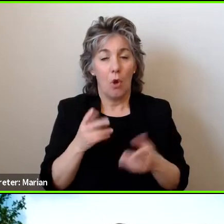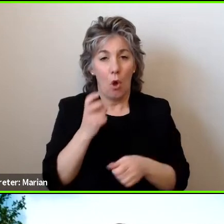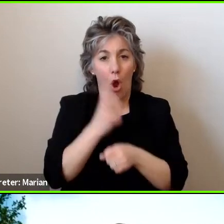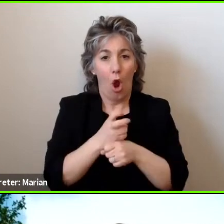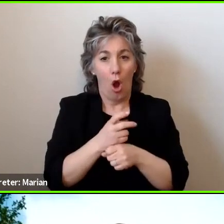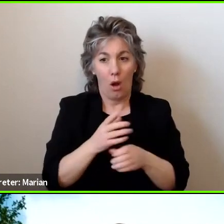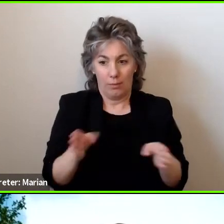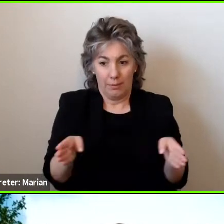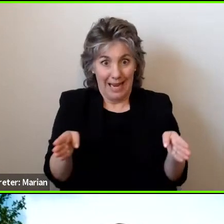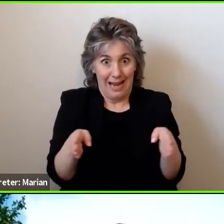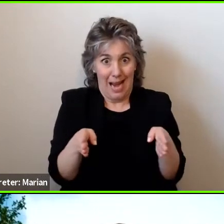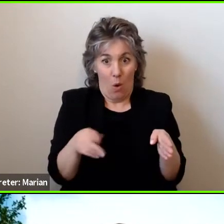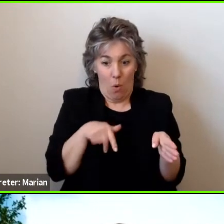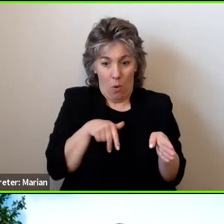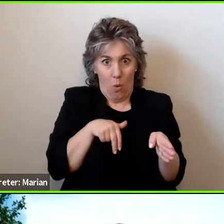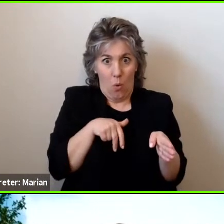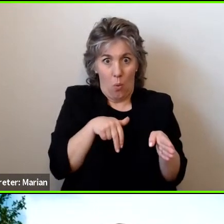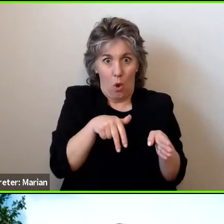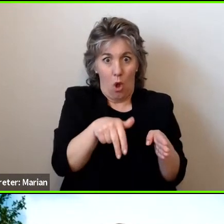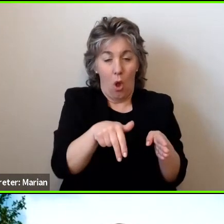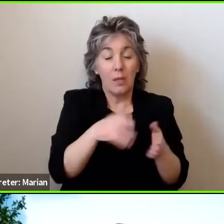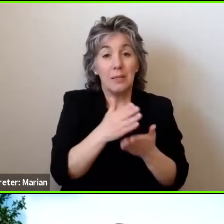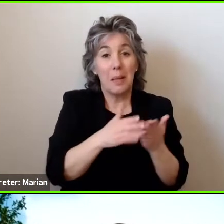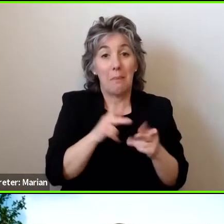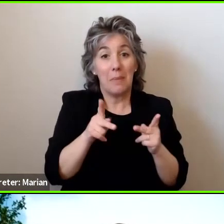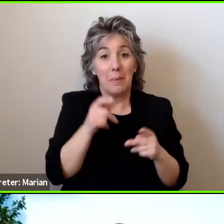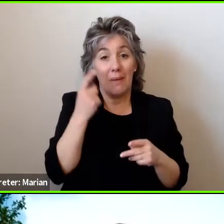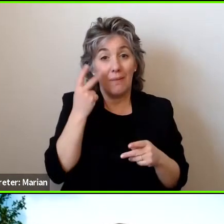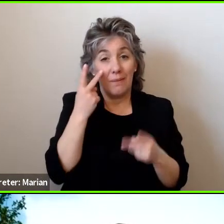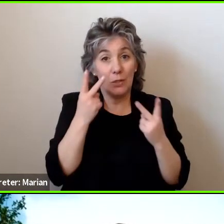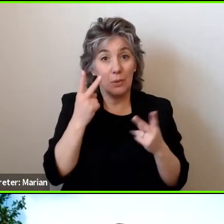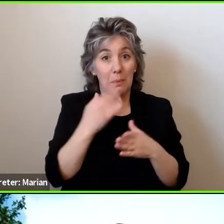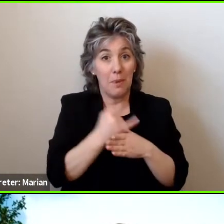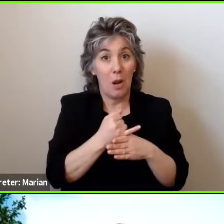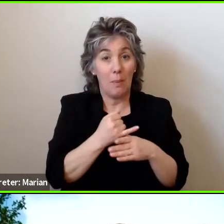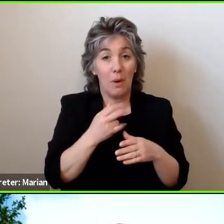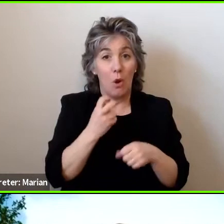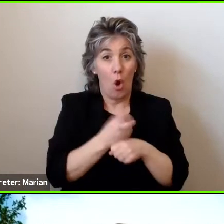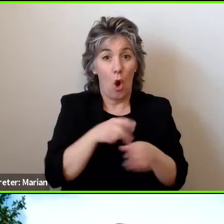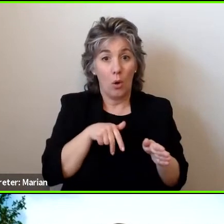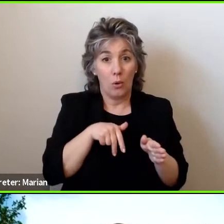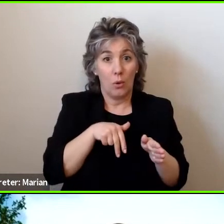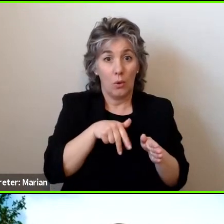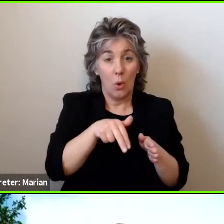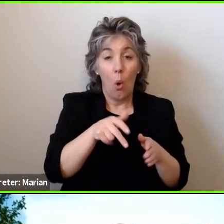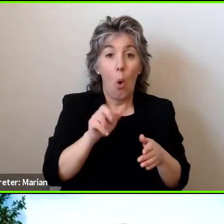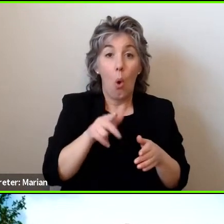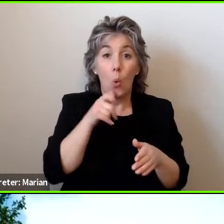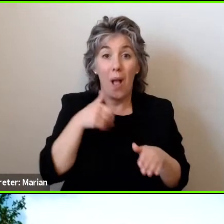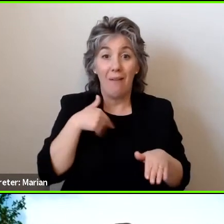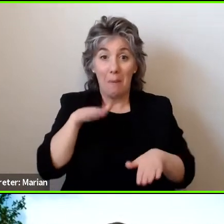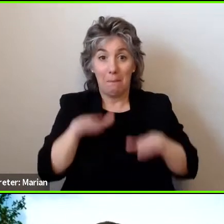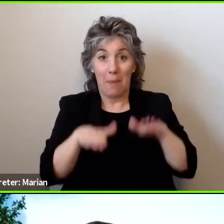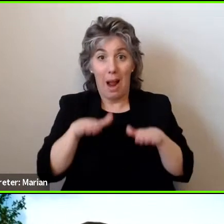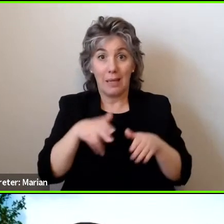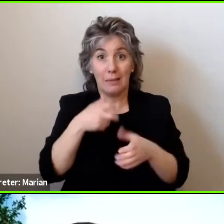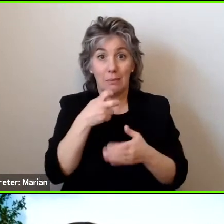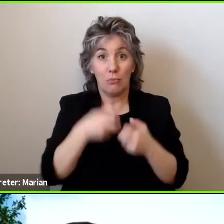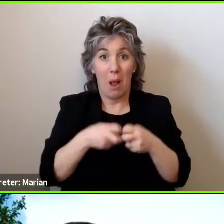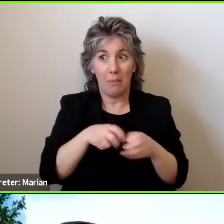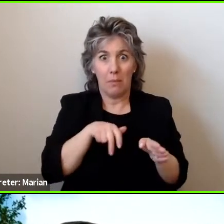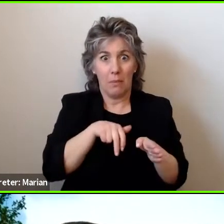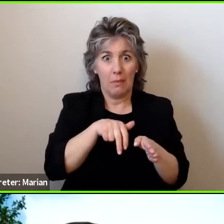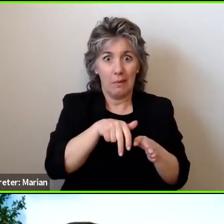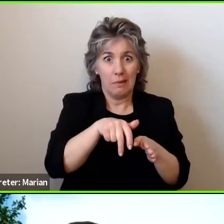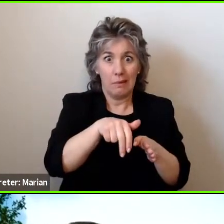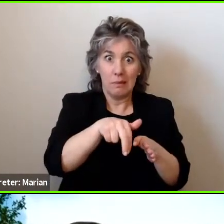narrow ramp, such as folks with visual impairments or people who are frail and who may have balance issues. Was any research done